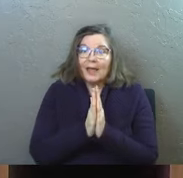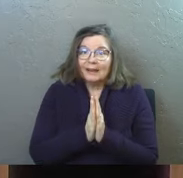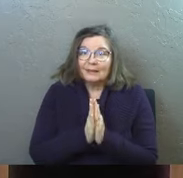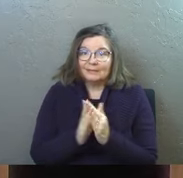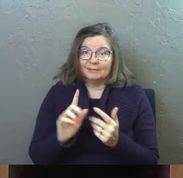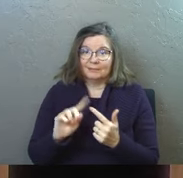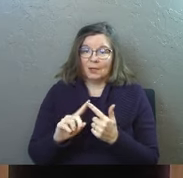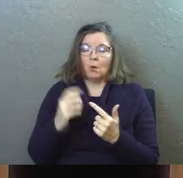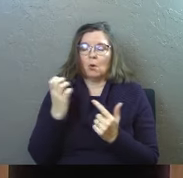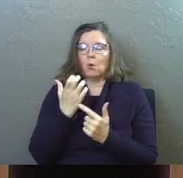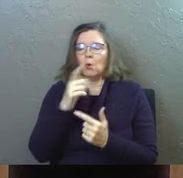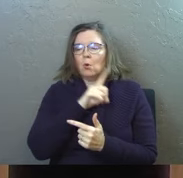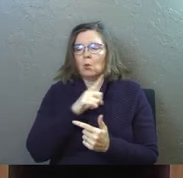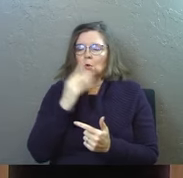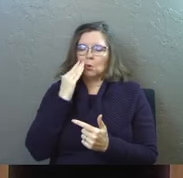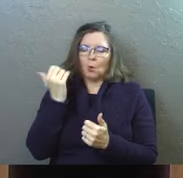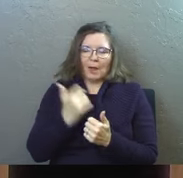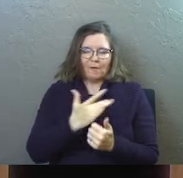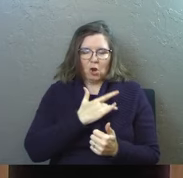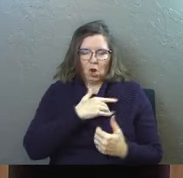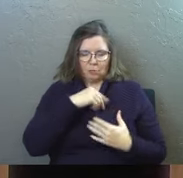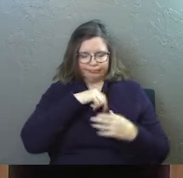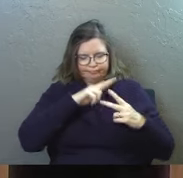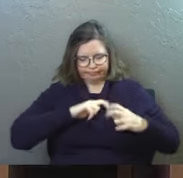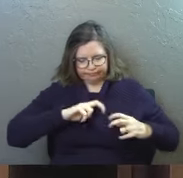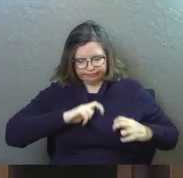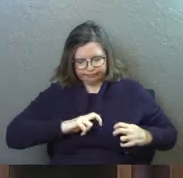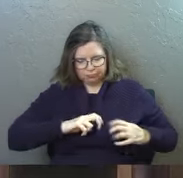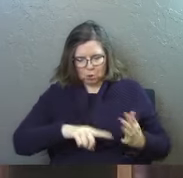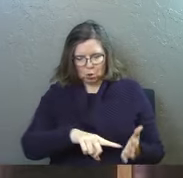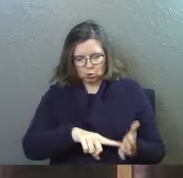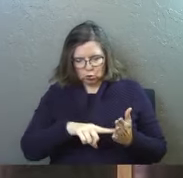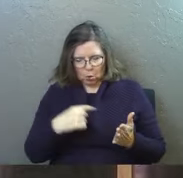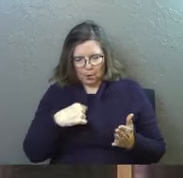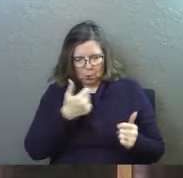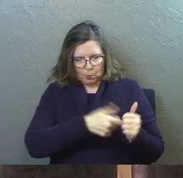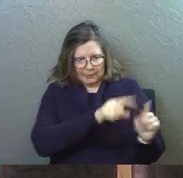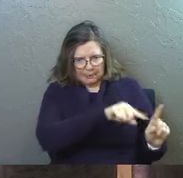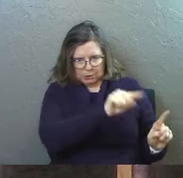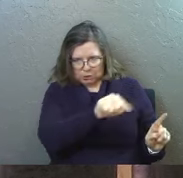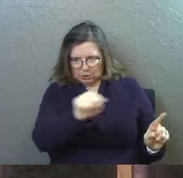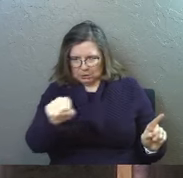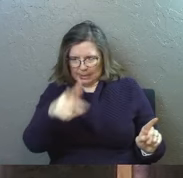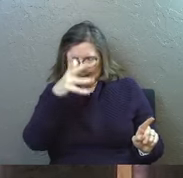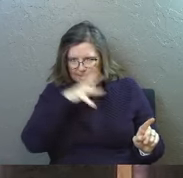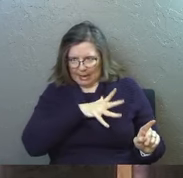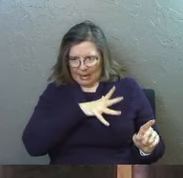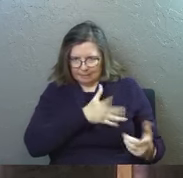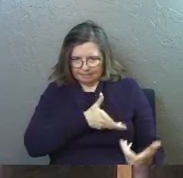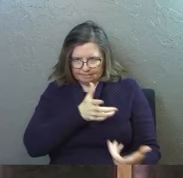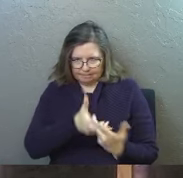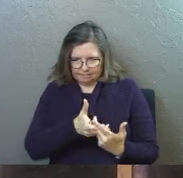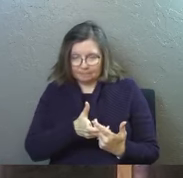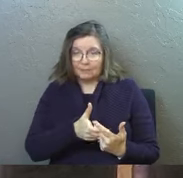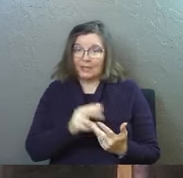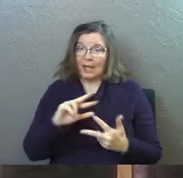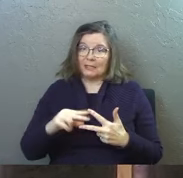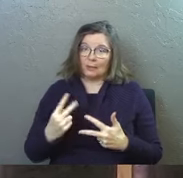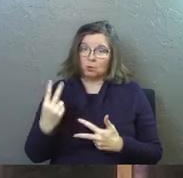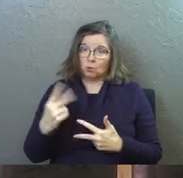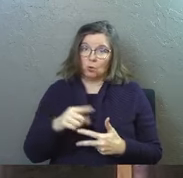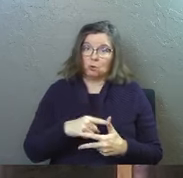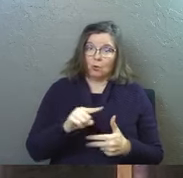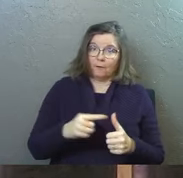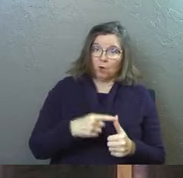oh Lord you know every heart show us which of these men you have chosen so that's step two so